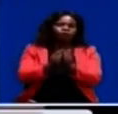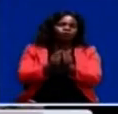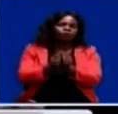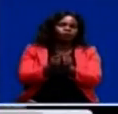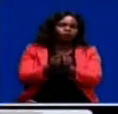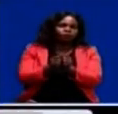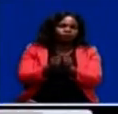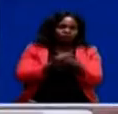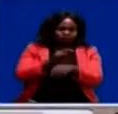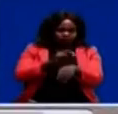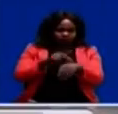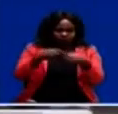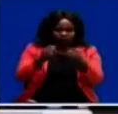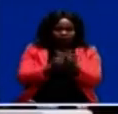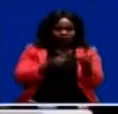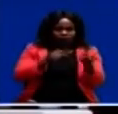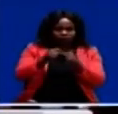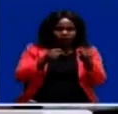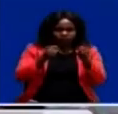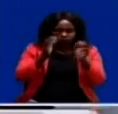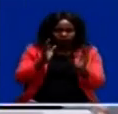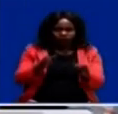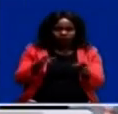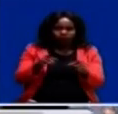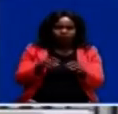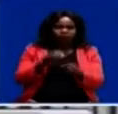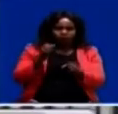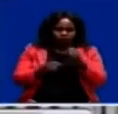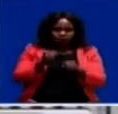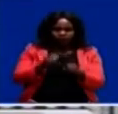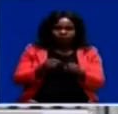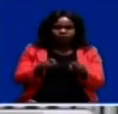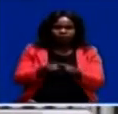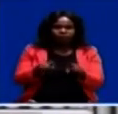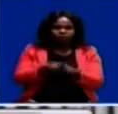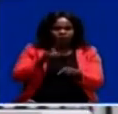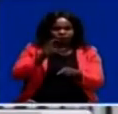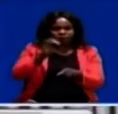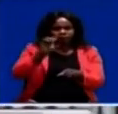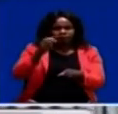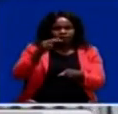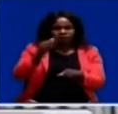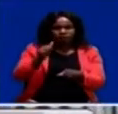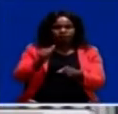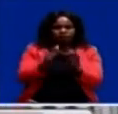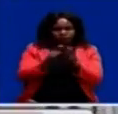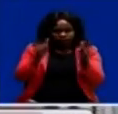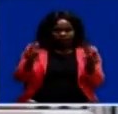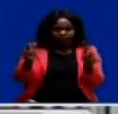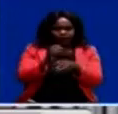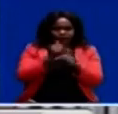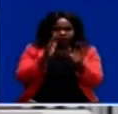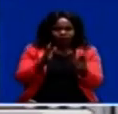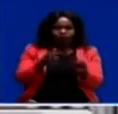National Team Boxer, Evaristo Molenga, and Athlete, Rodan Jovo, were the biggest winners of the day as they walked away with the